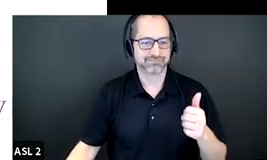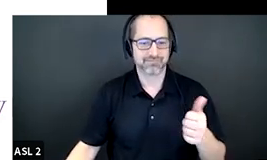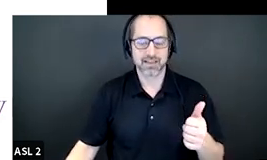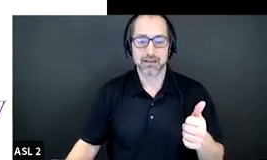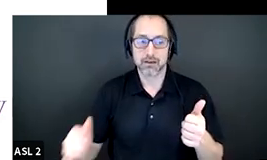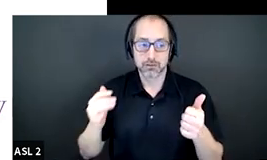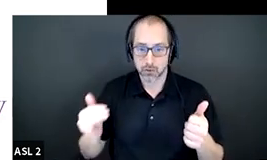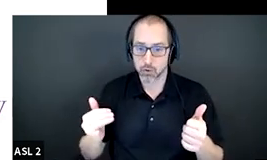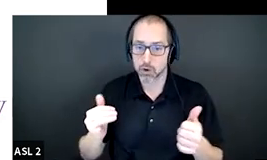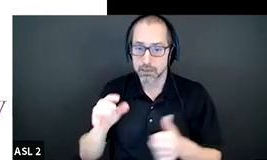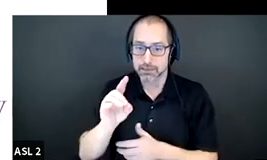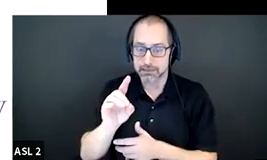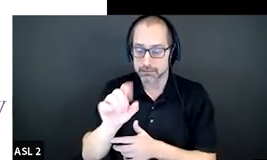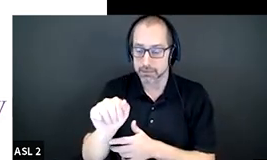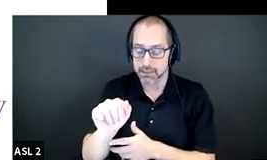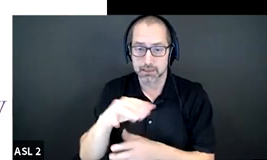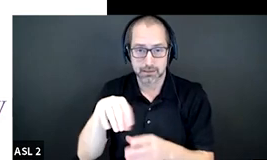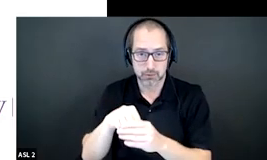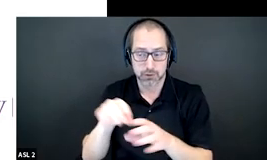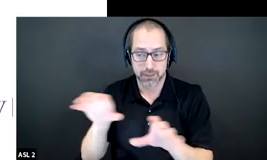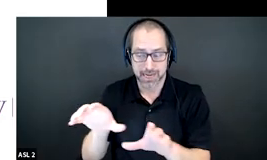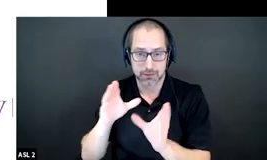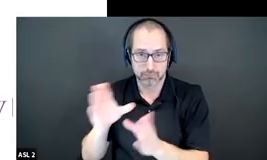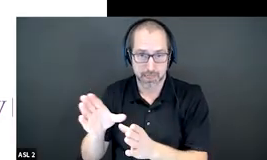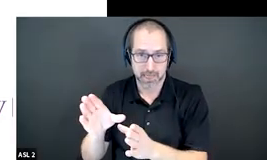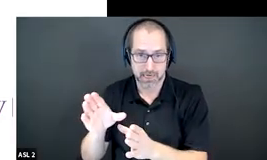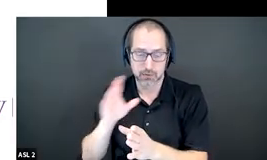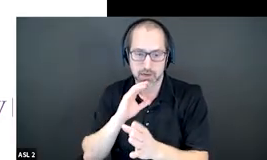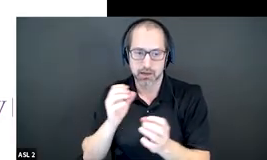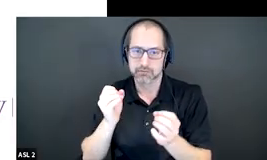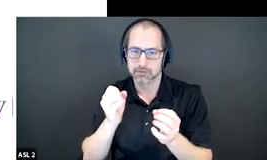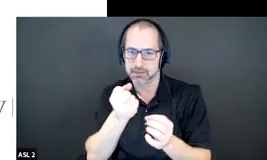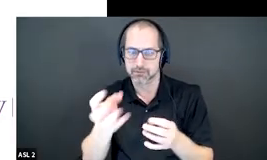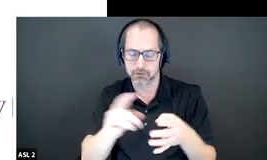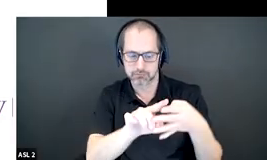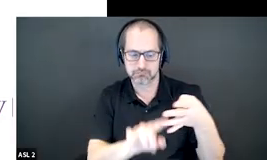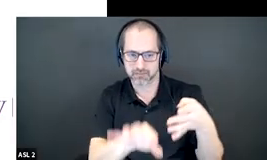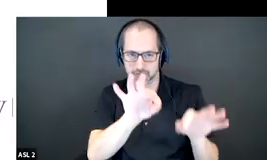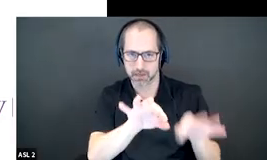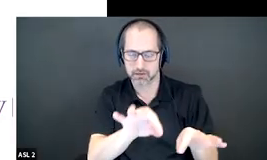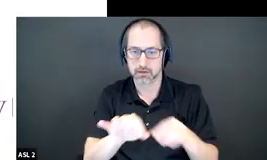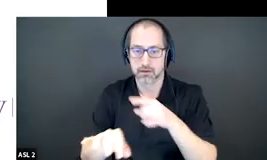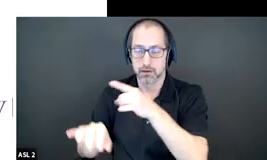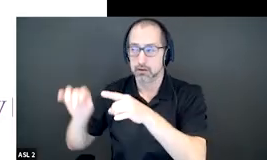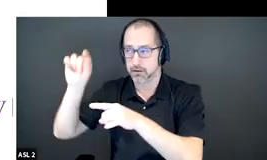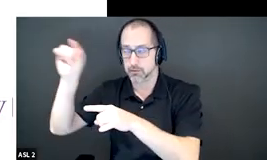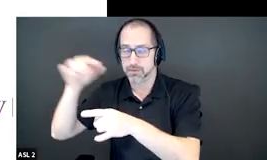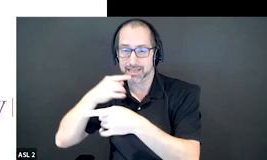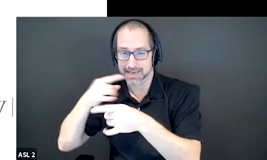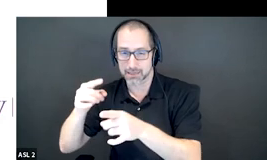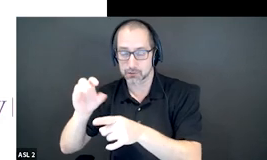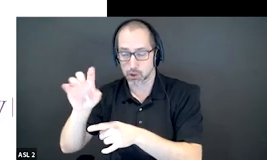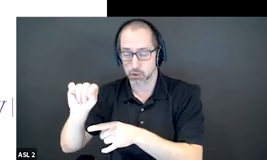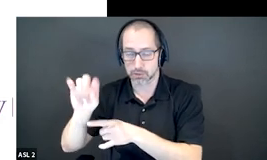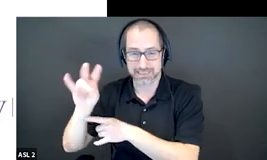as many of us know the federal government announced the disability inclusion action plan on october 7th the action plan itself is